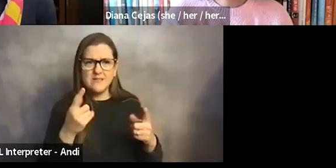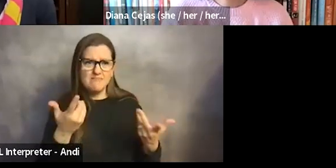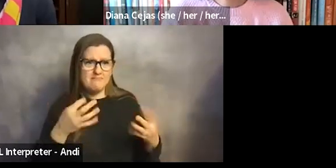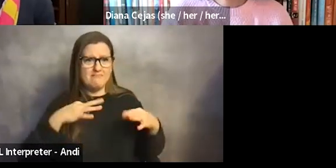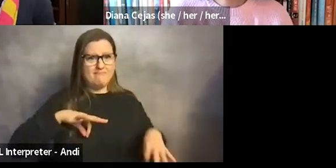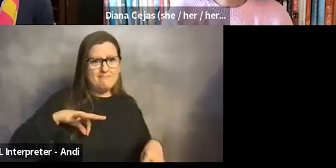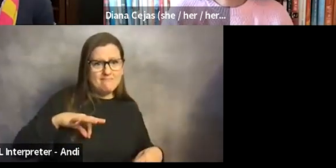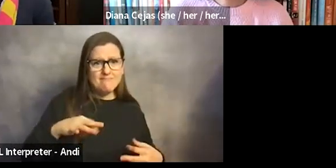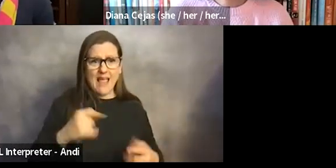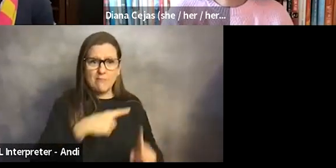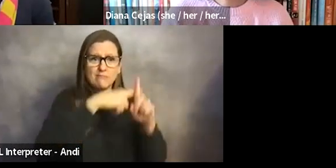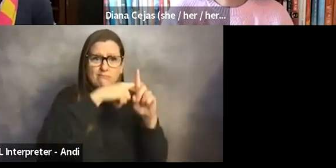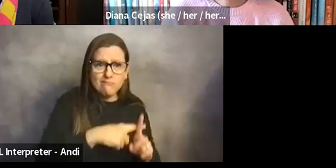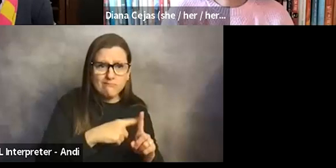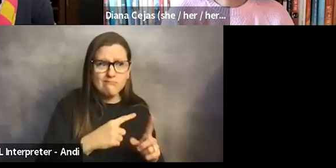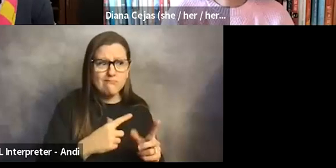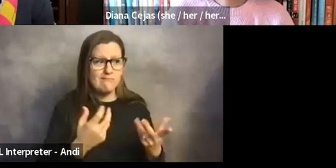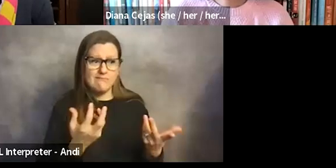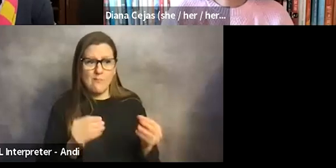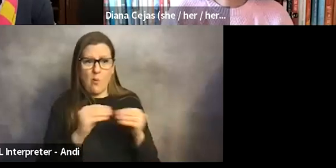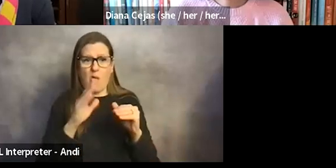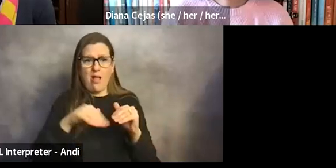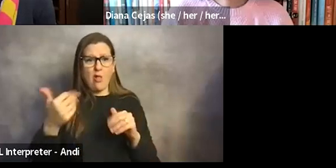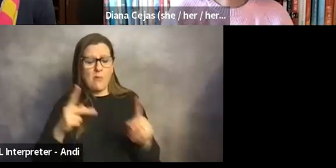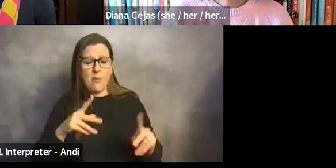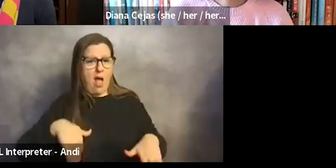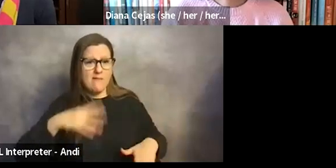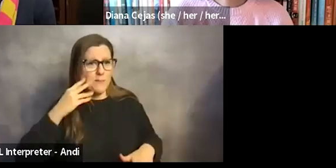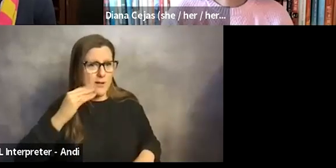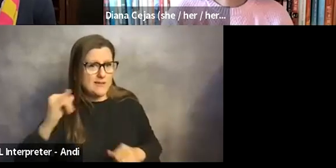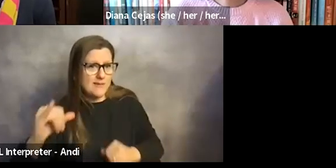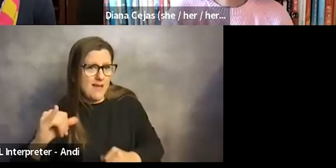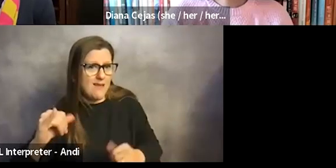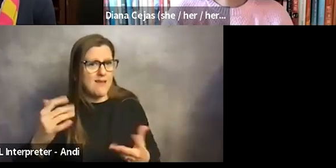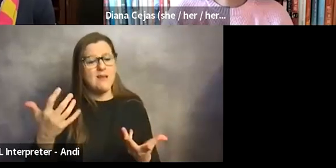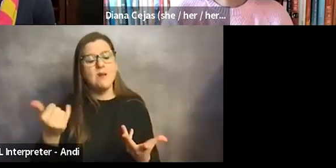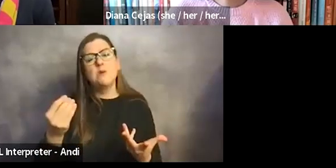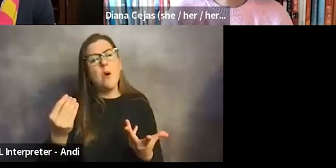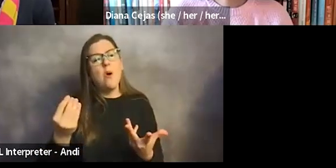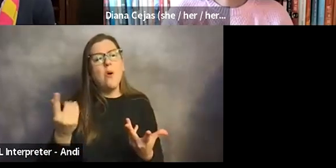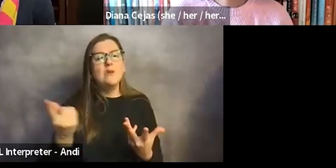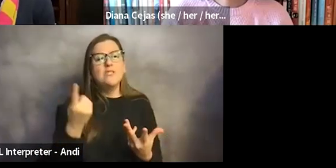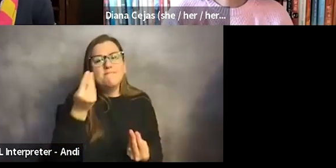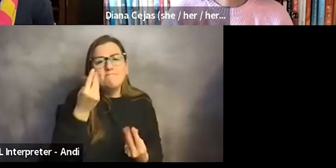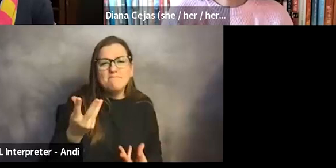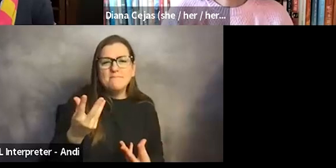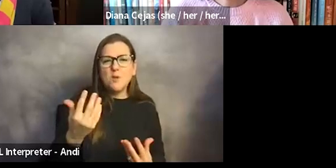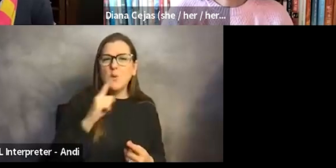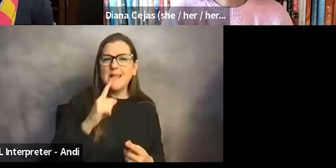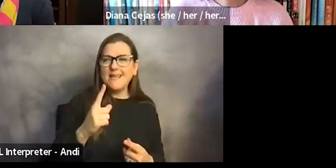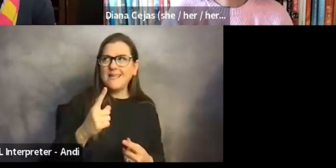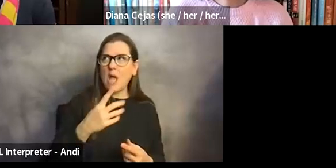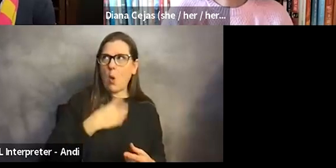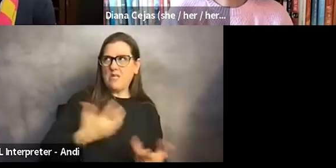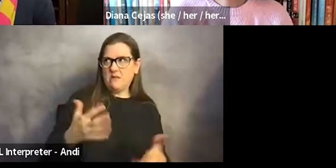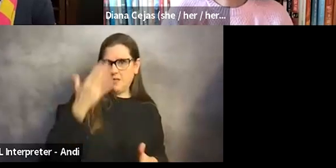than others who may not have gone through similar life experiences. And so I guess I just say, you know, remind myself, or I wish I